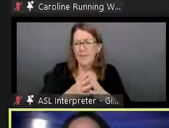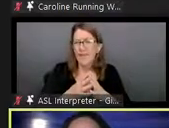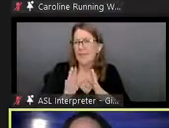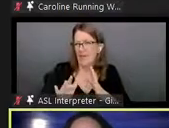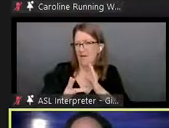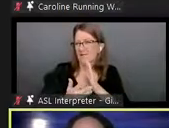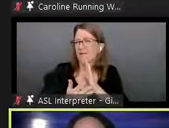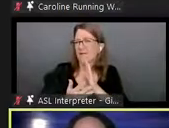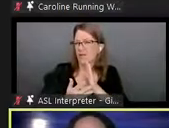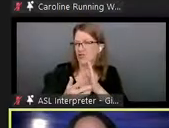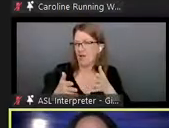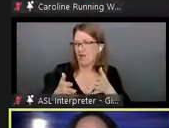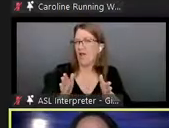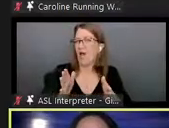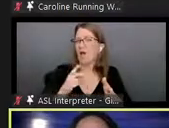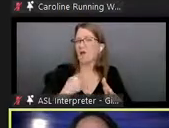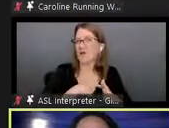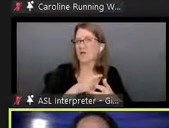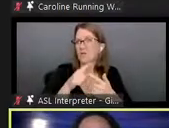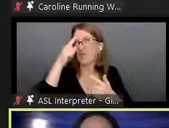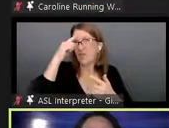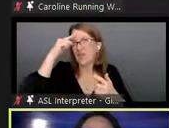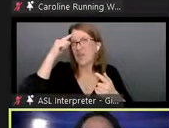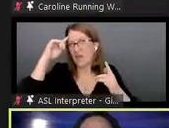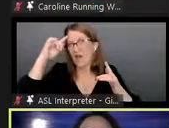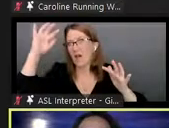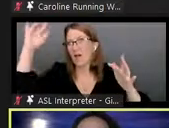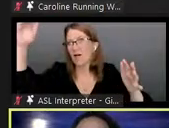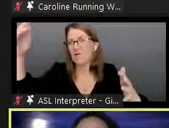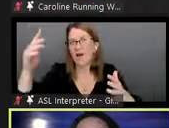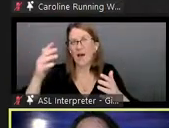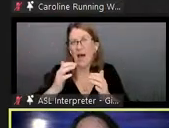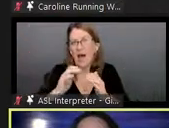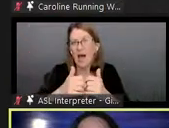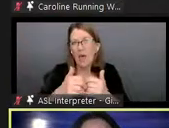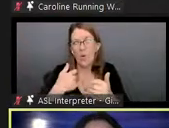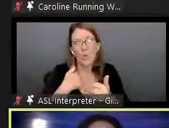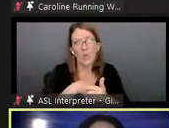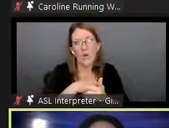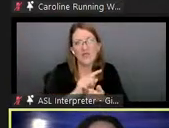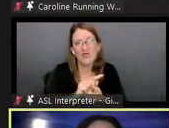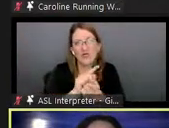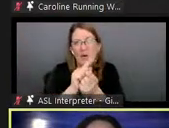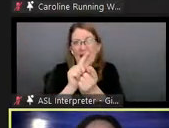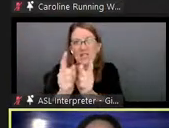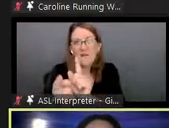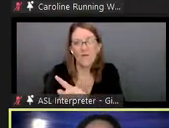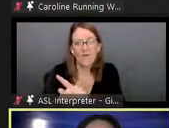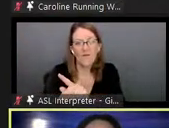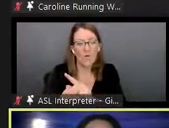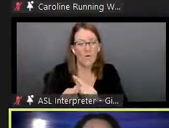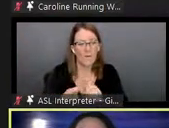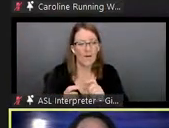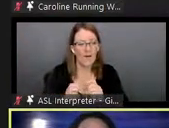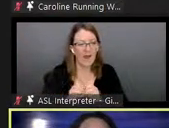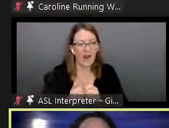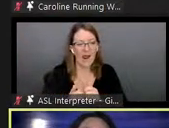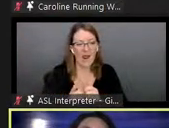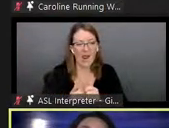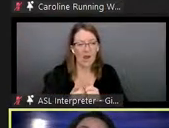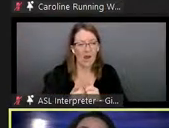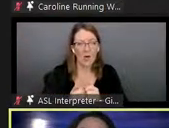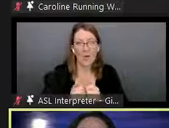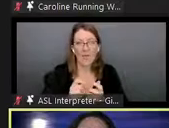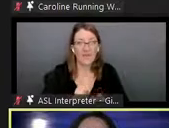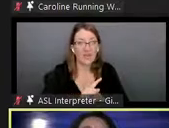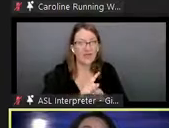allows us to do is to to think about how we transform how we we um the transmediation